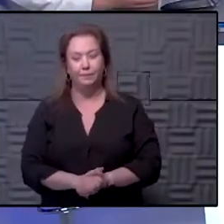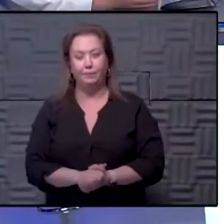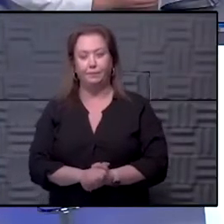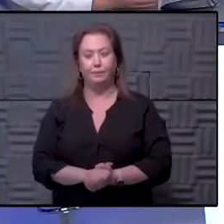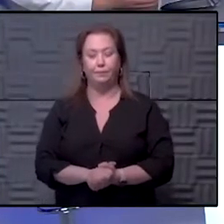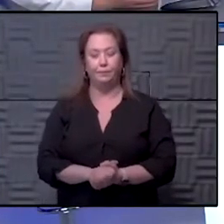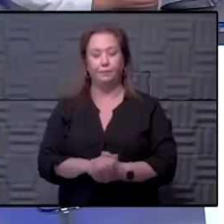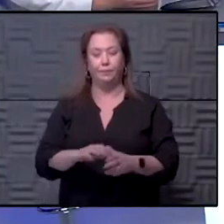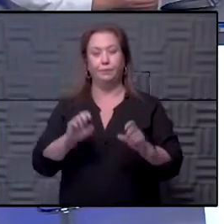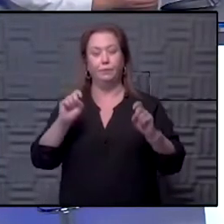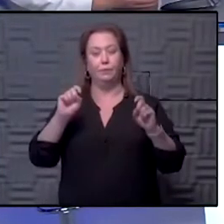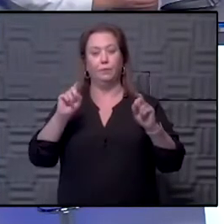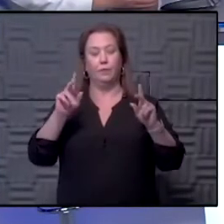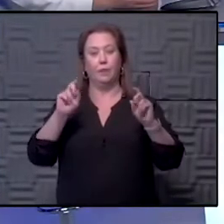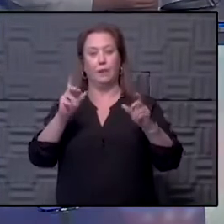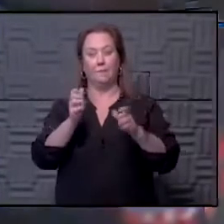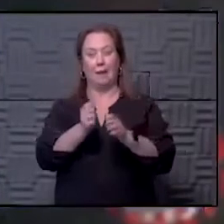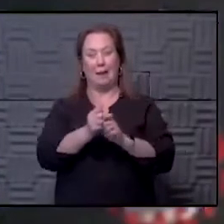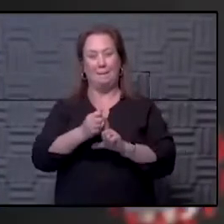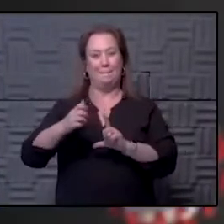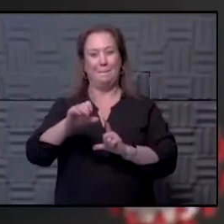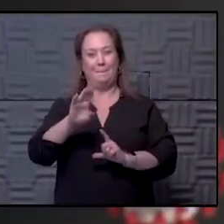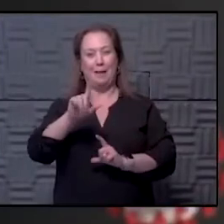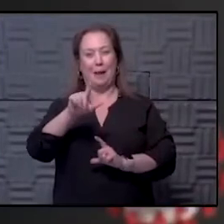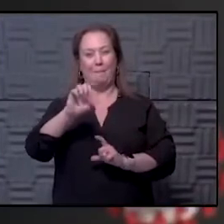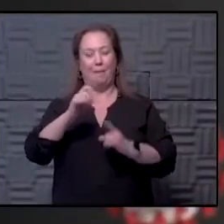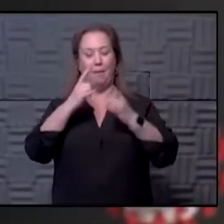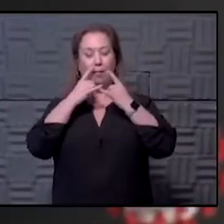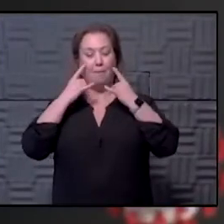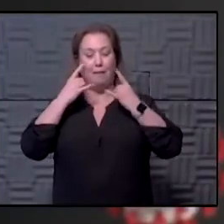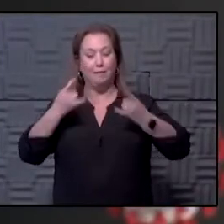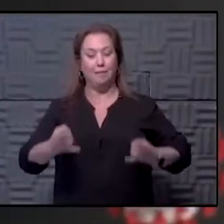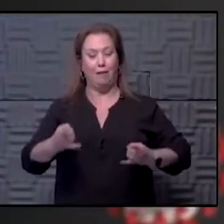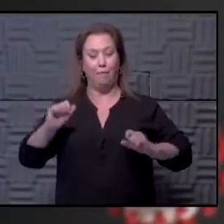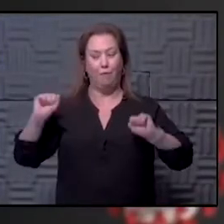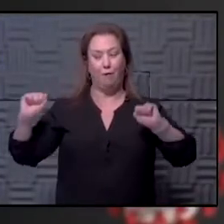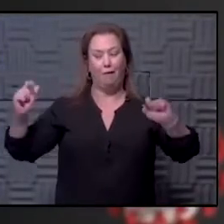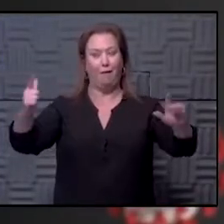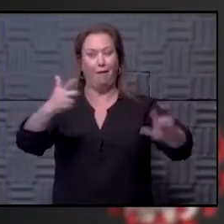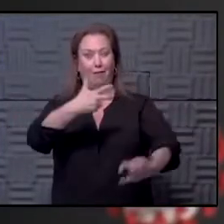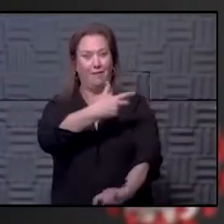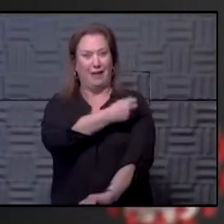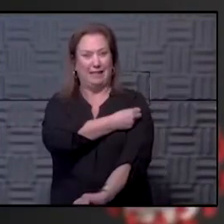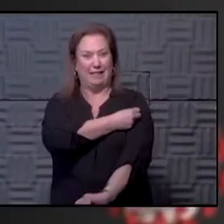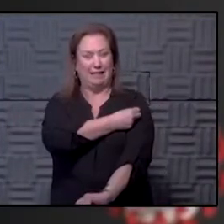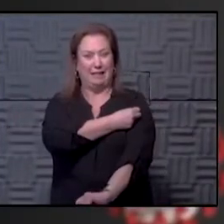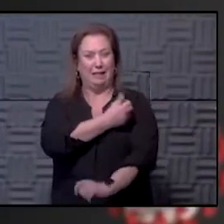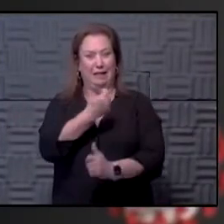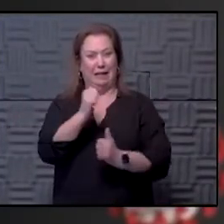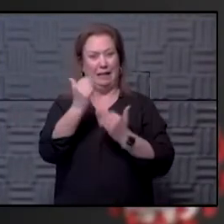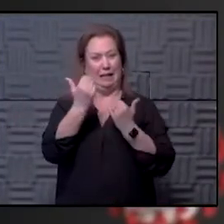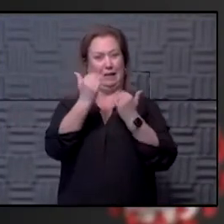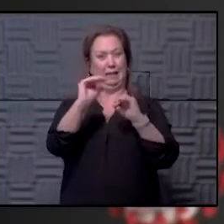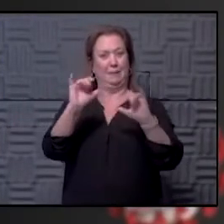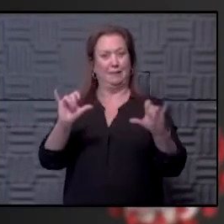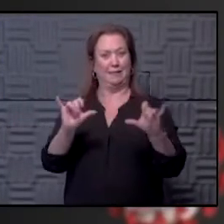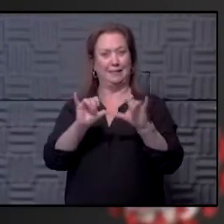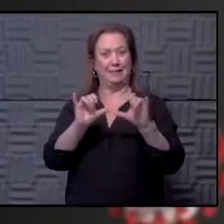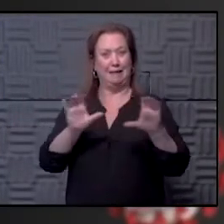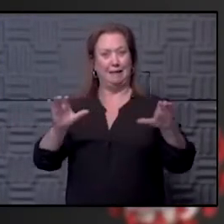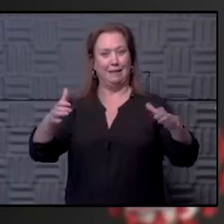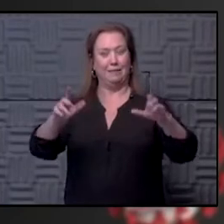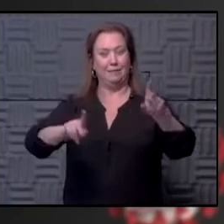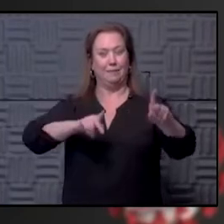Is it okay to grow my bubble and be unmasked with others if everyone is fully vaccinated? Any limits to the size of those gatherings?